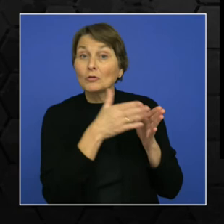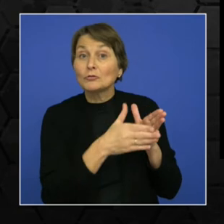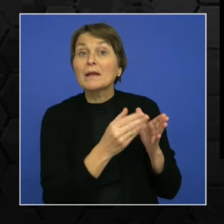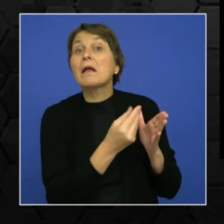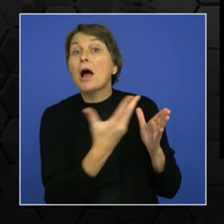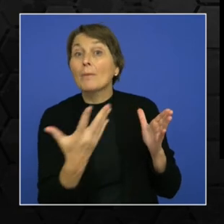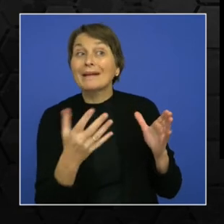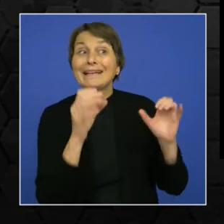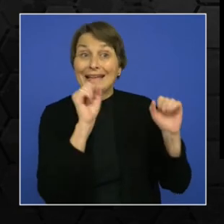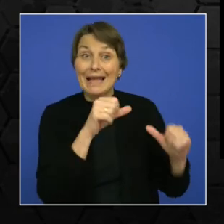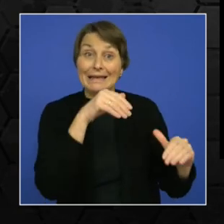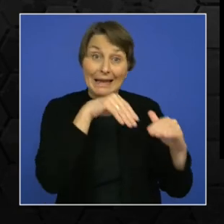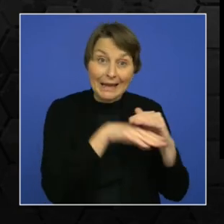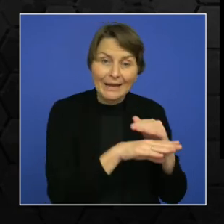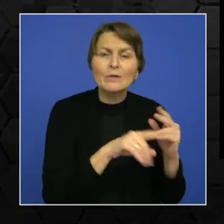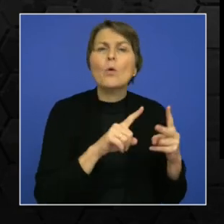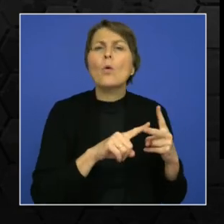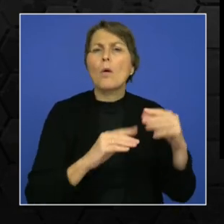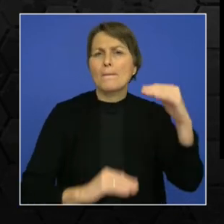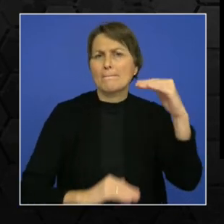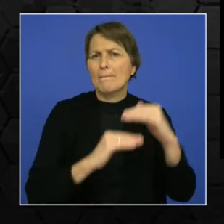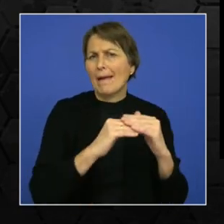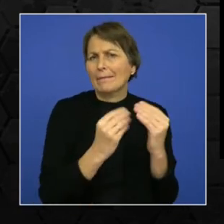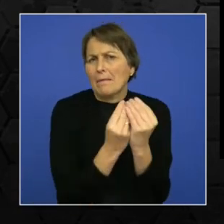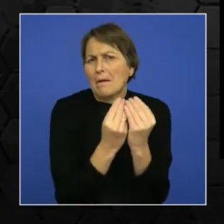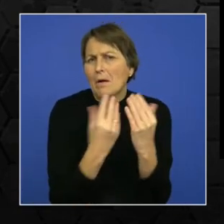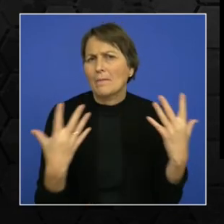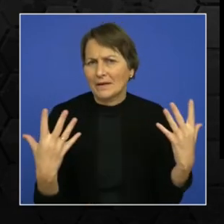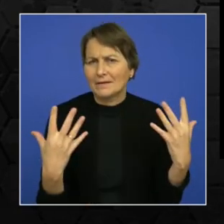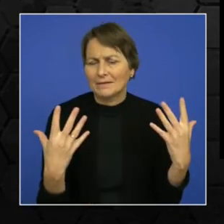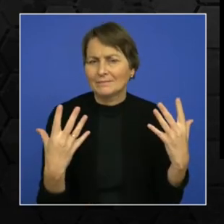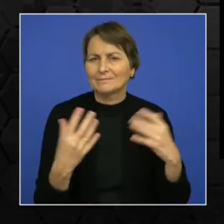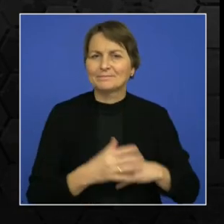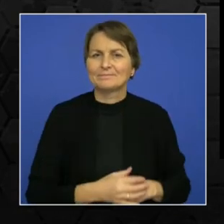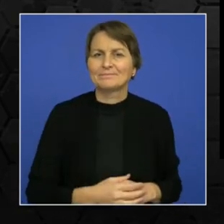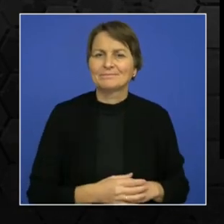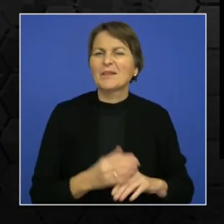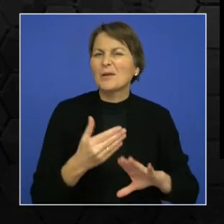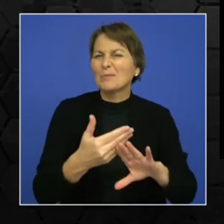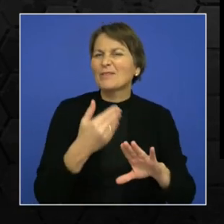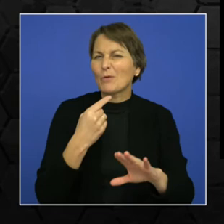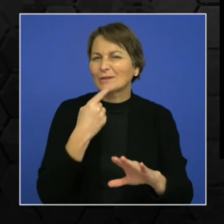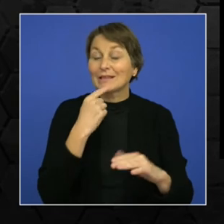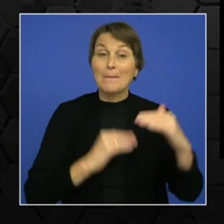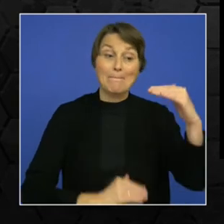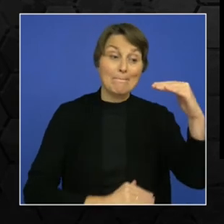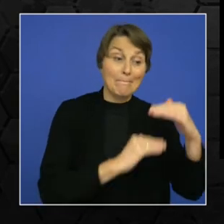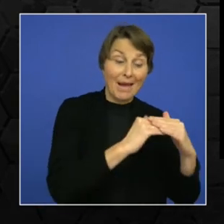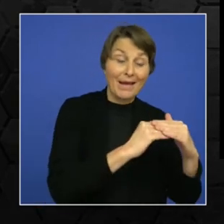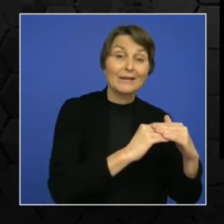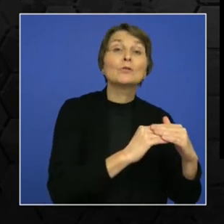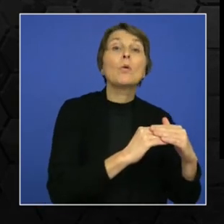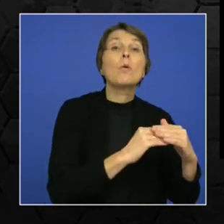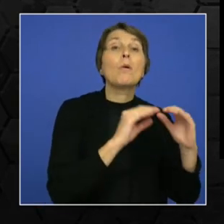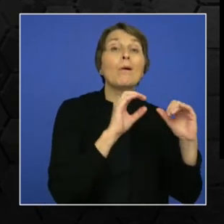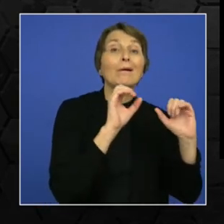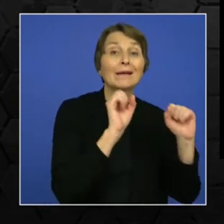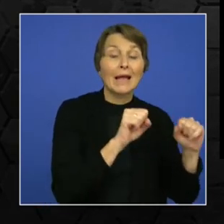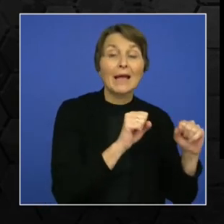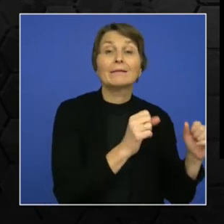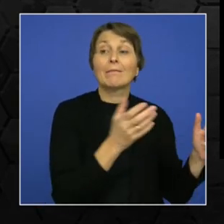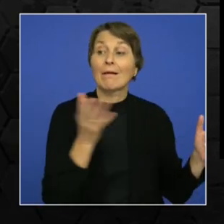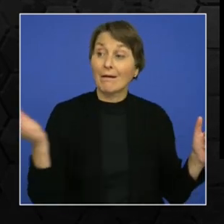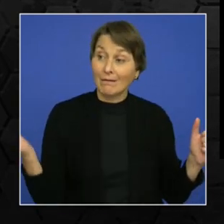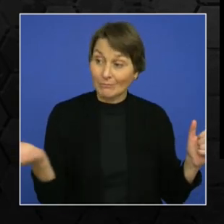the train be able to accommodate. And that likes what I said compared with the maximum capacity to deem whether more passengers are allowed or not.